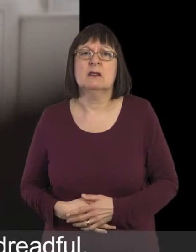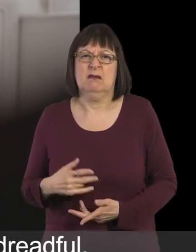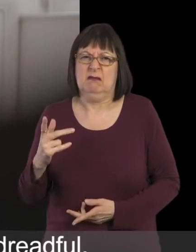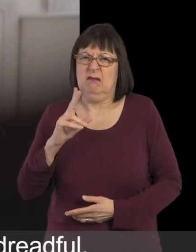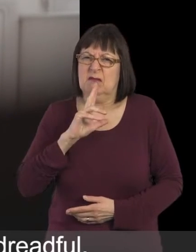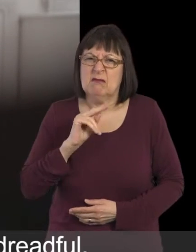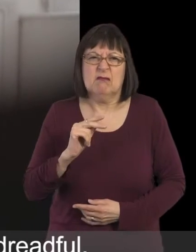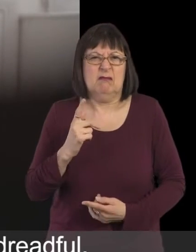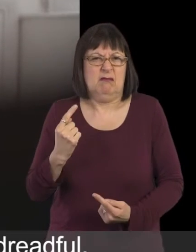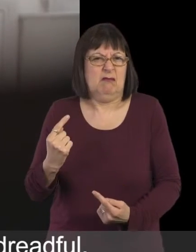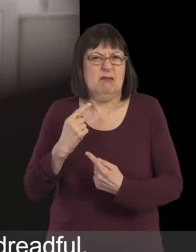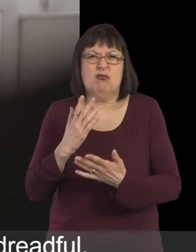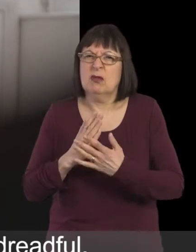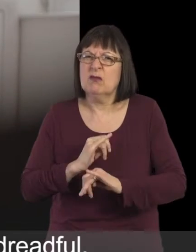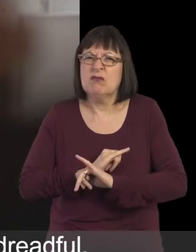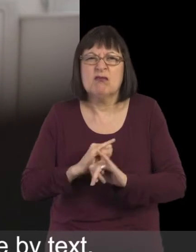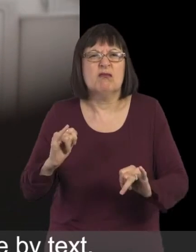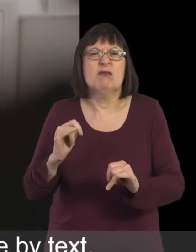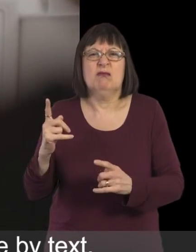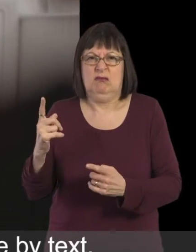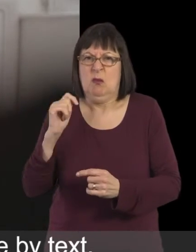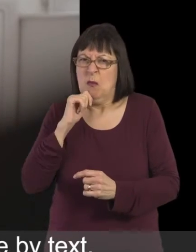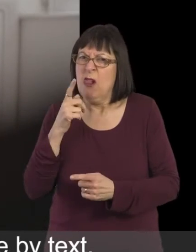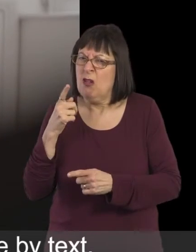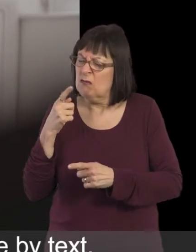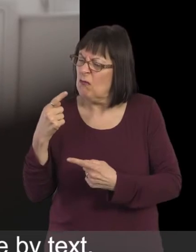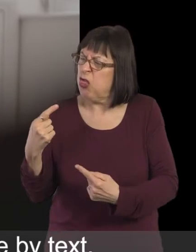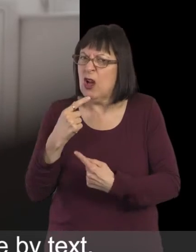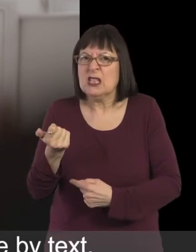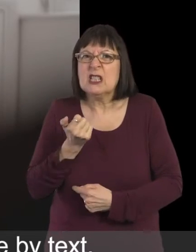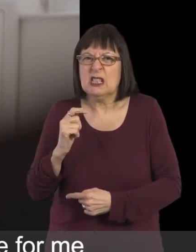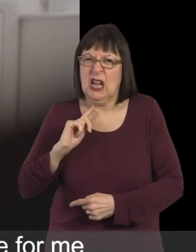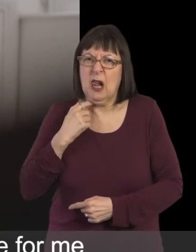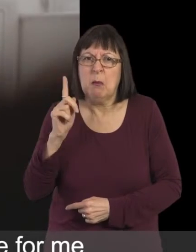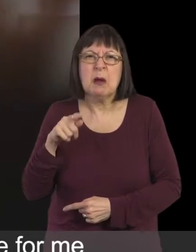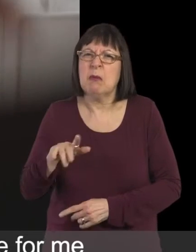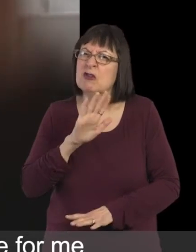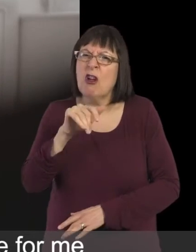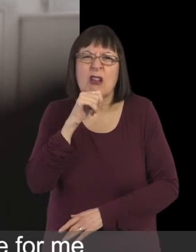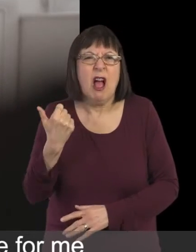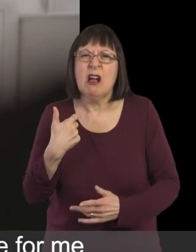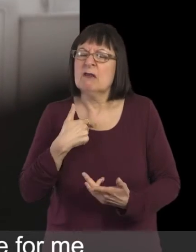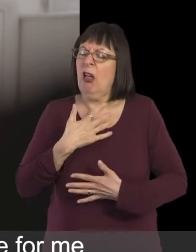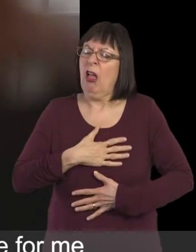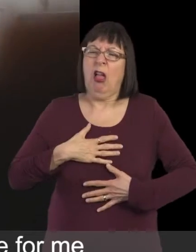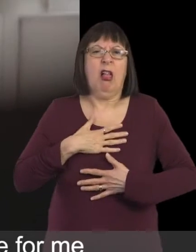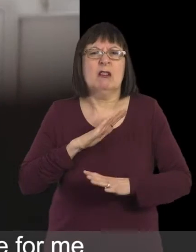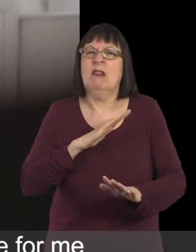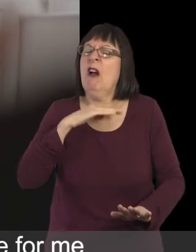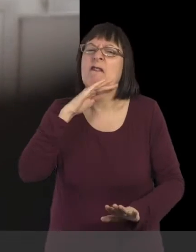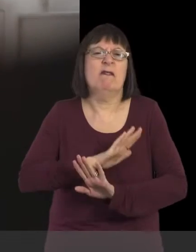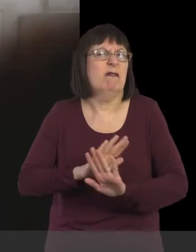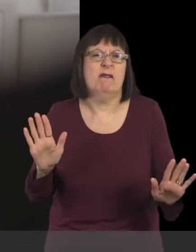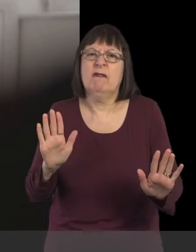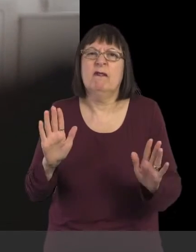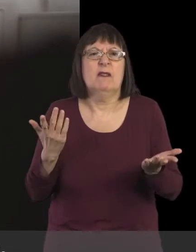abuse was just dreadful. awful. He threatened to kill people by text. It wasn't a nice experience for me and I just had enough.